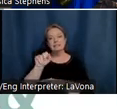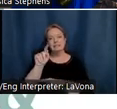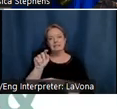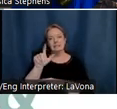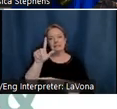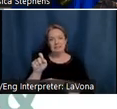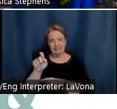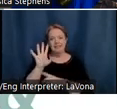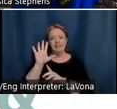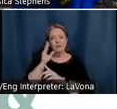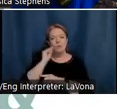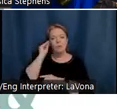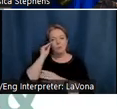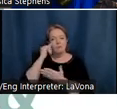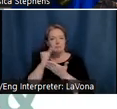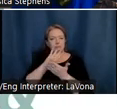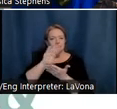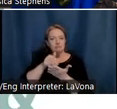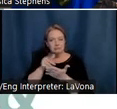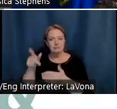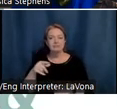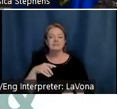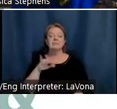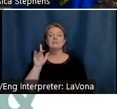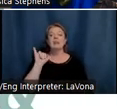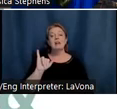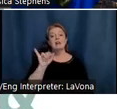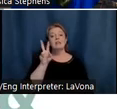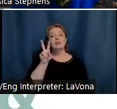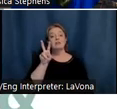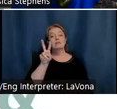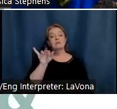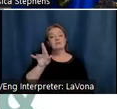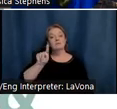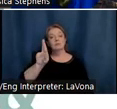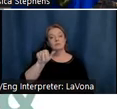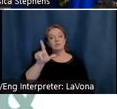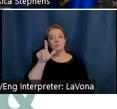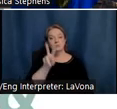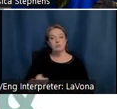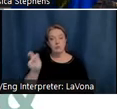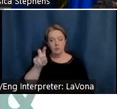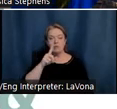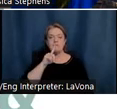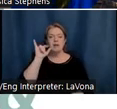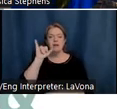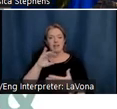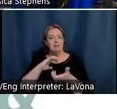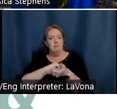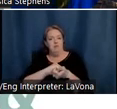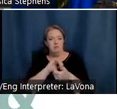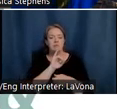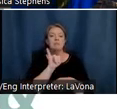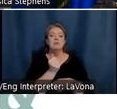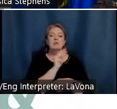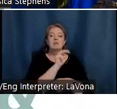collaboration between the James Castle House, operated by the Boise City Department of Arts and History, and the Historic Artist Homes and Studios Program,